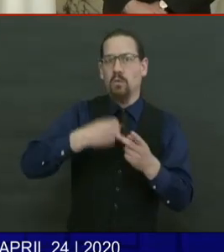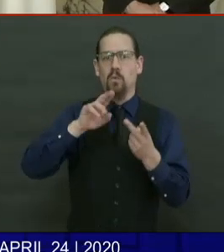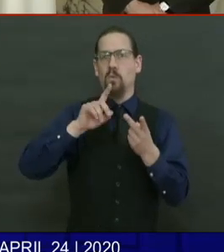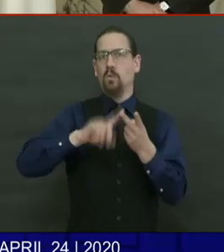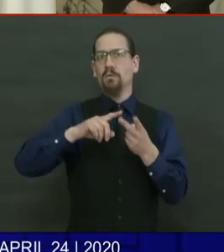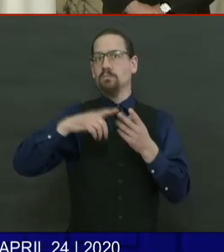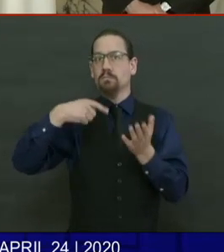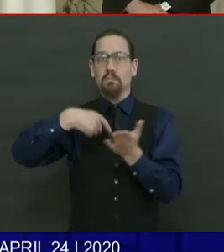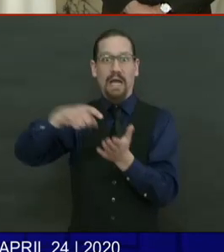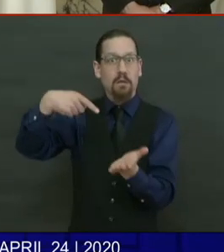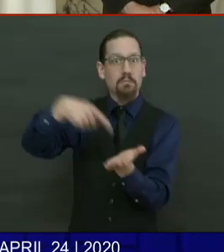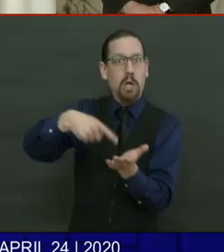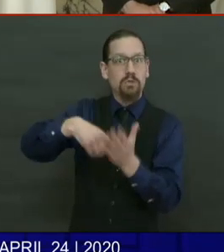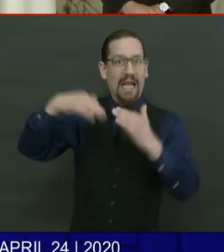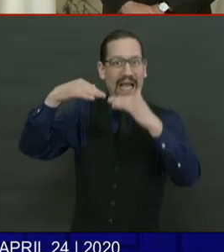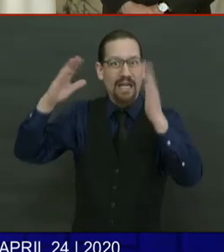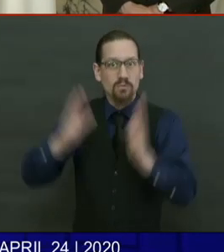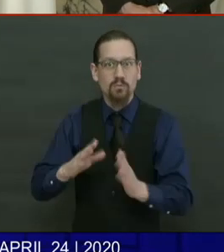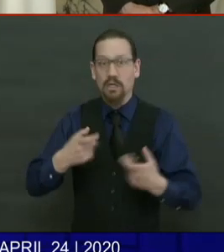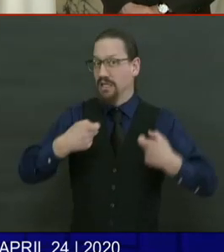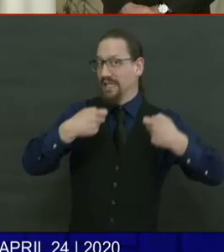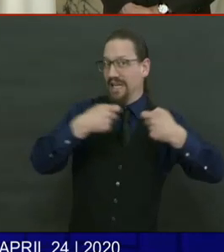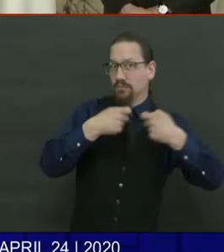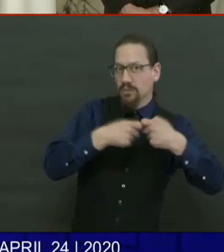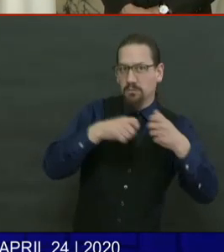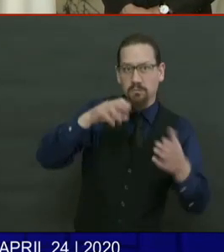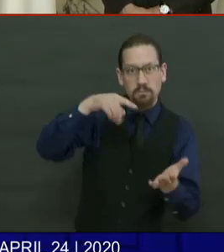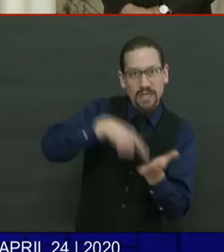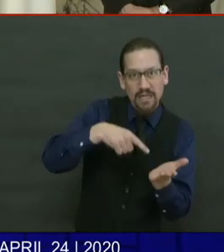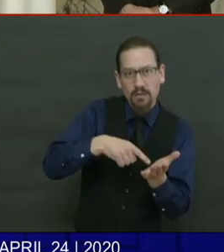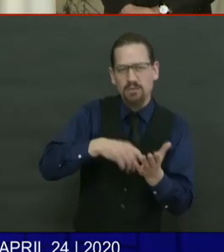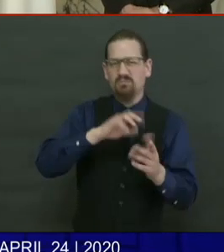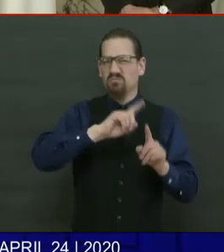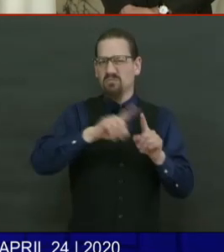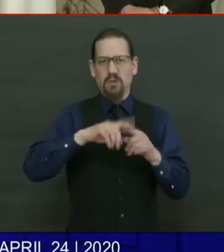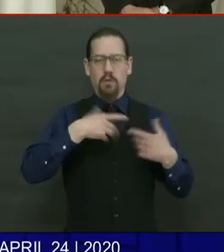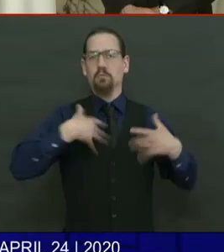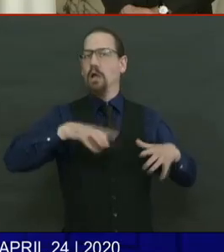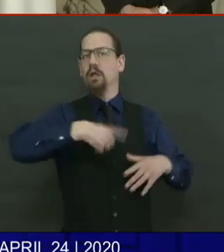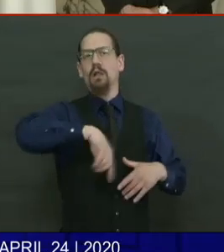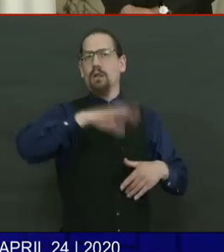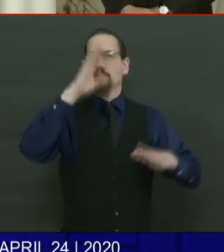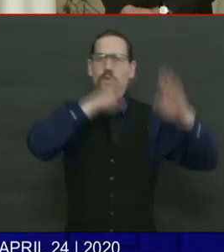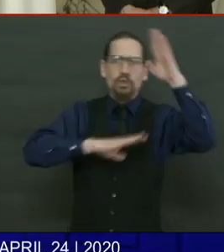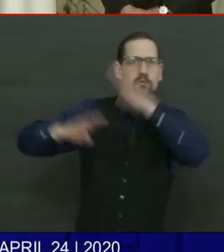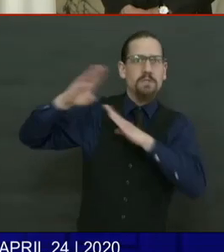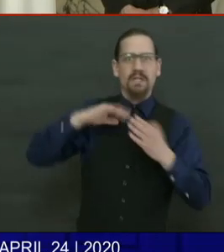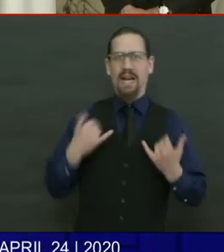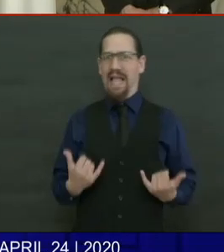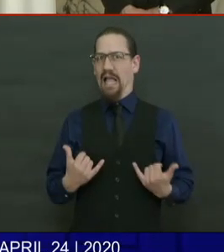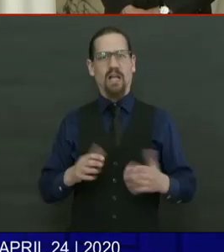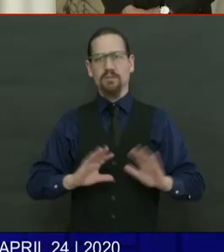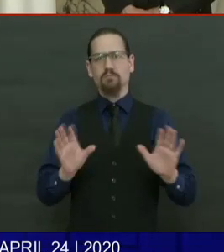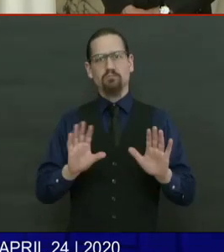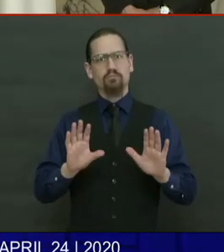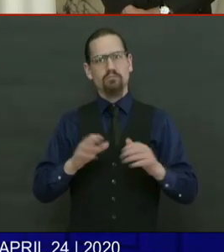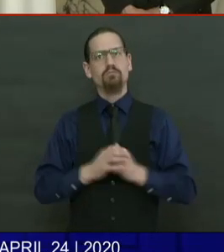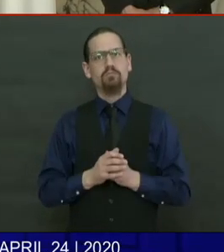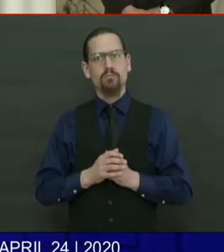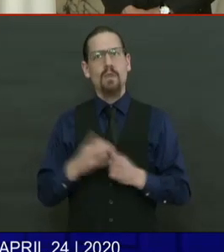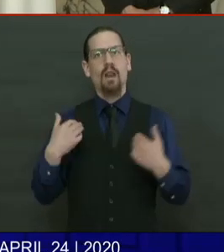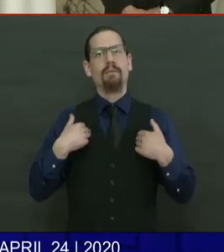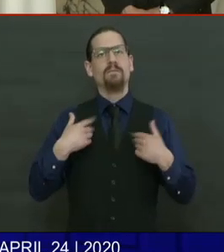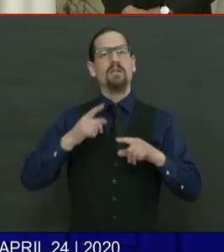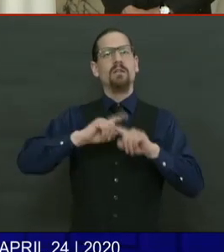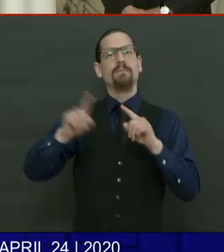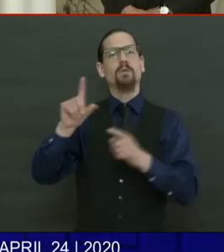I'm proud to announce now that more than 20 financial institutions in Rhode Island have pledged to step